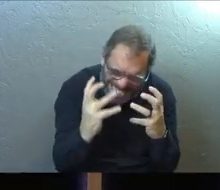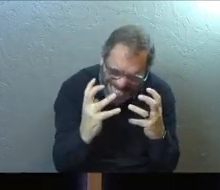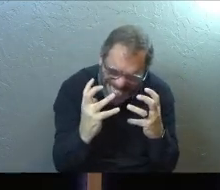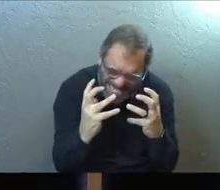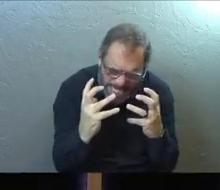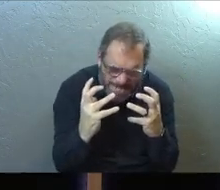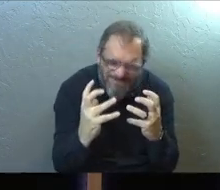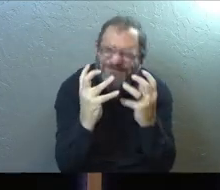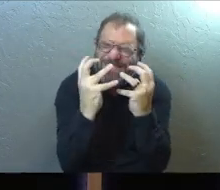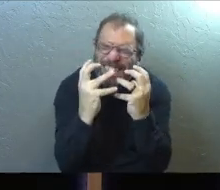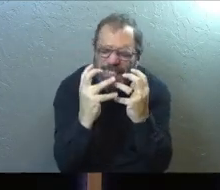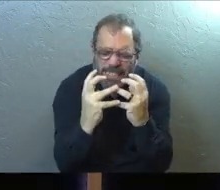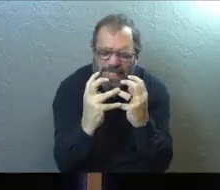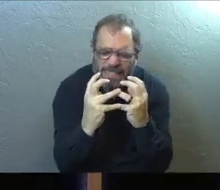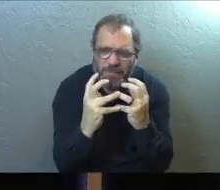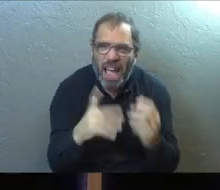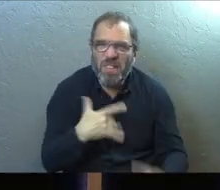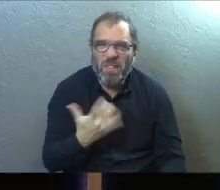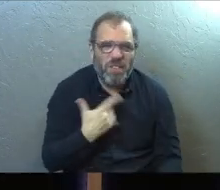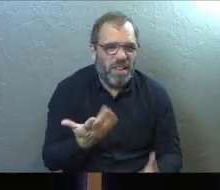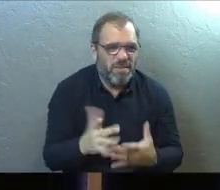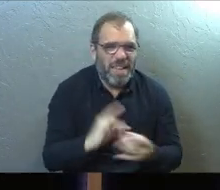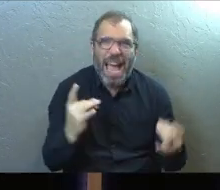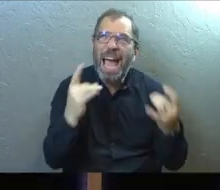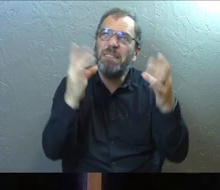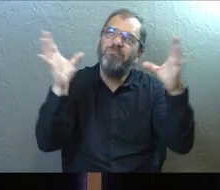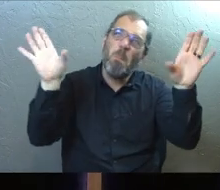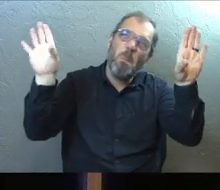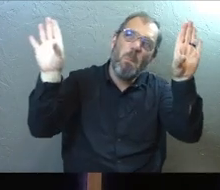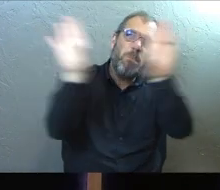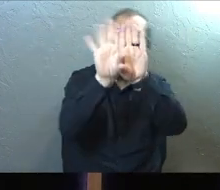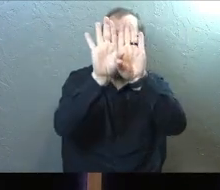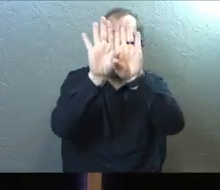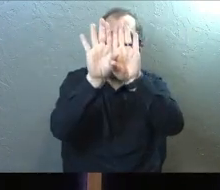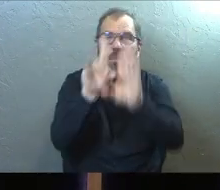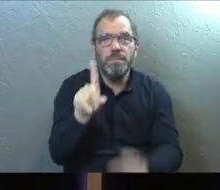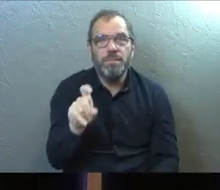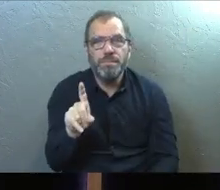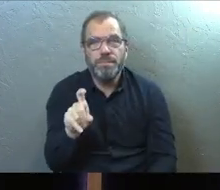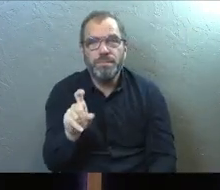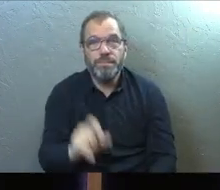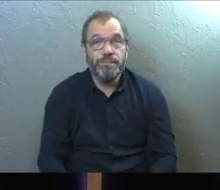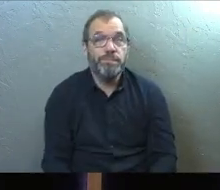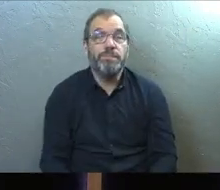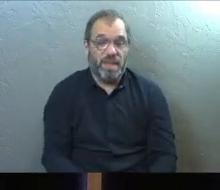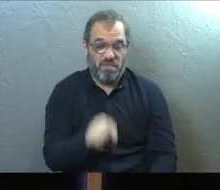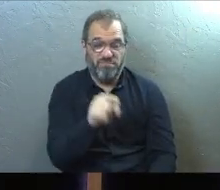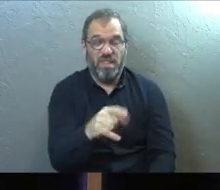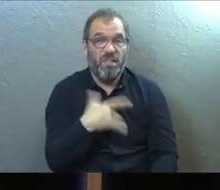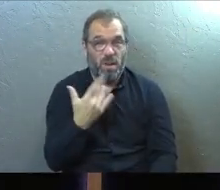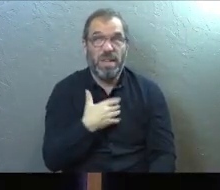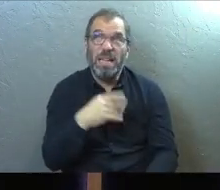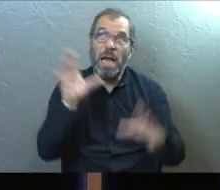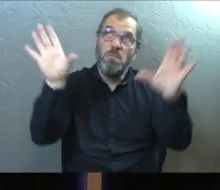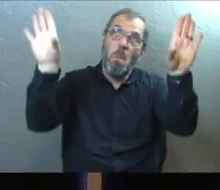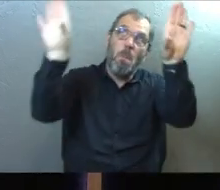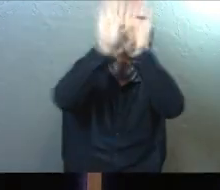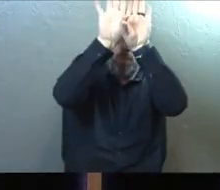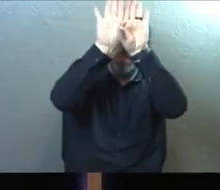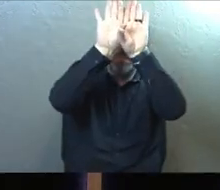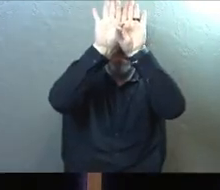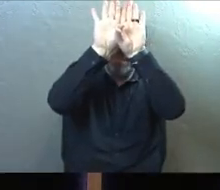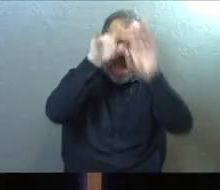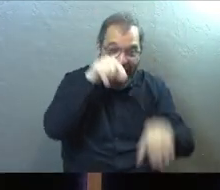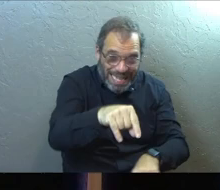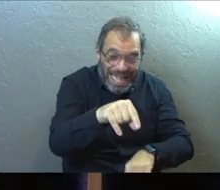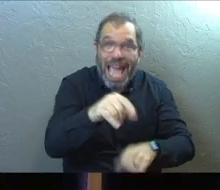to the end of it and you still feel spiritually like the door has been shut on you? Because Asaph felt that and they